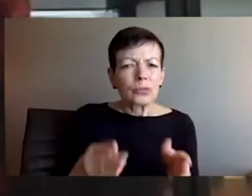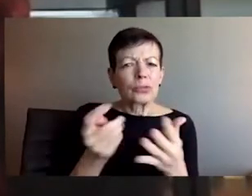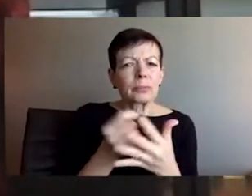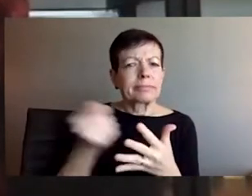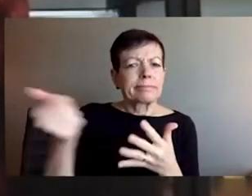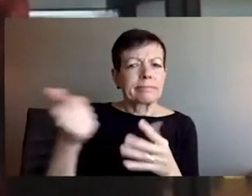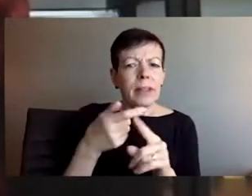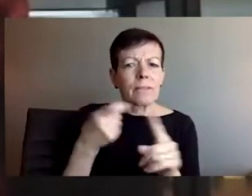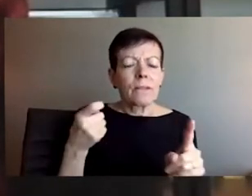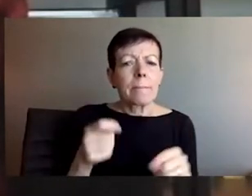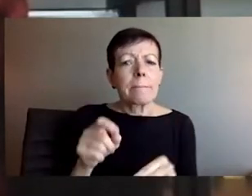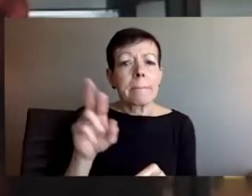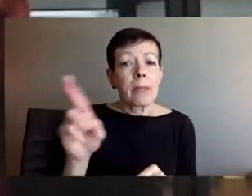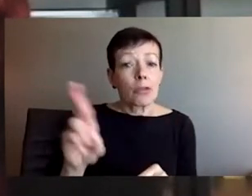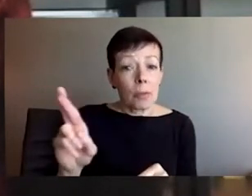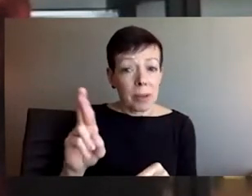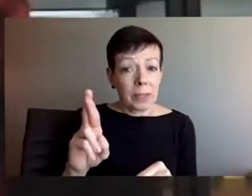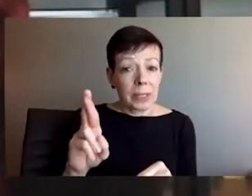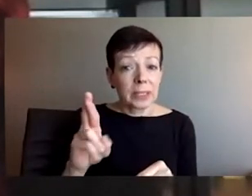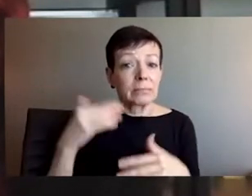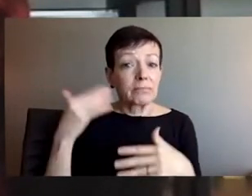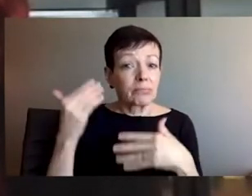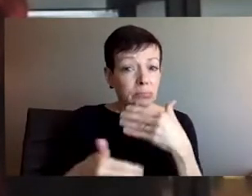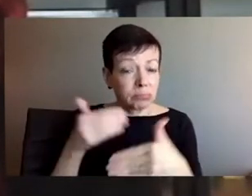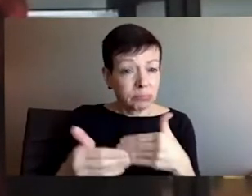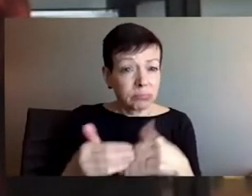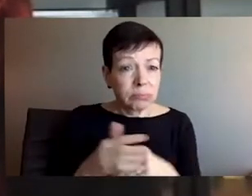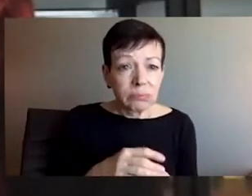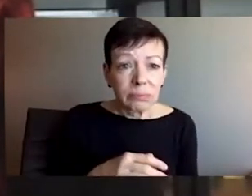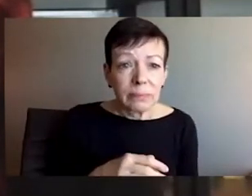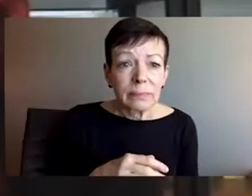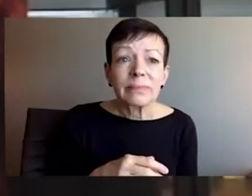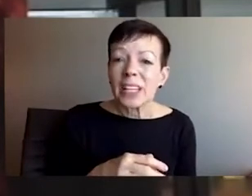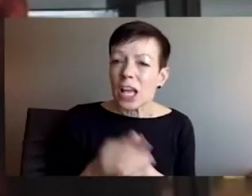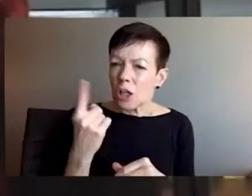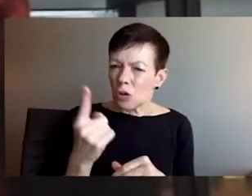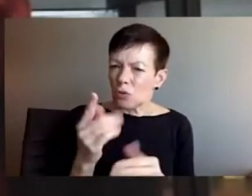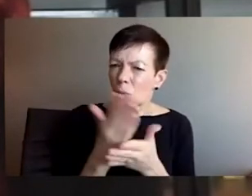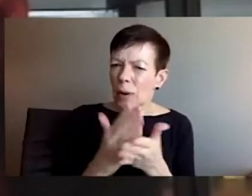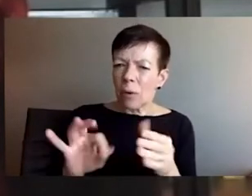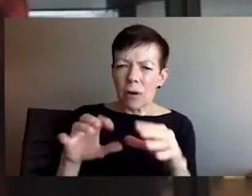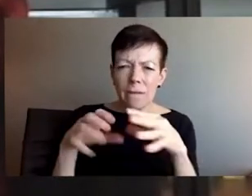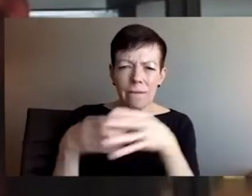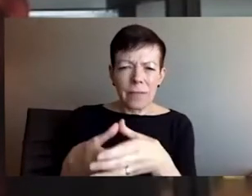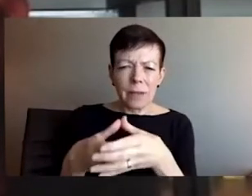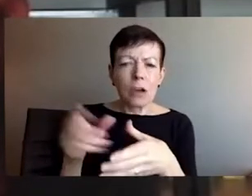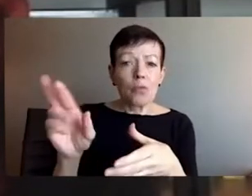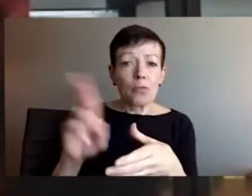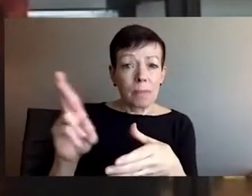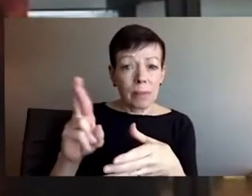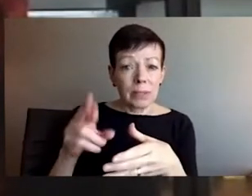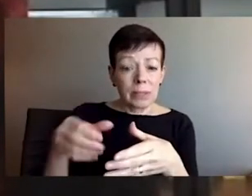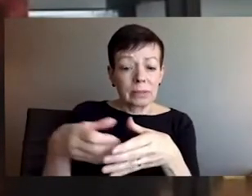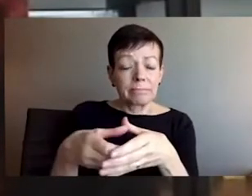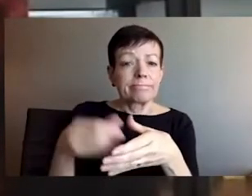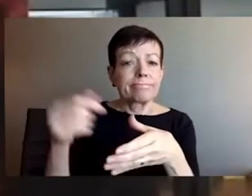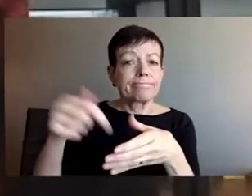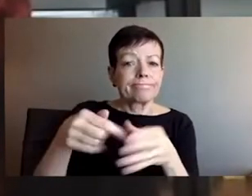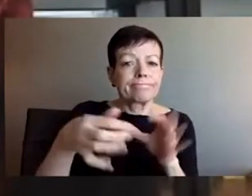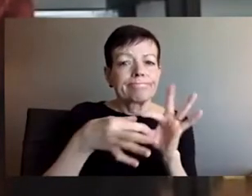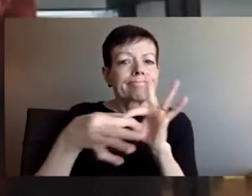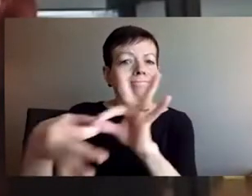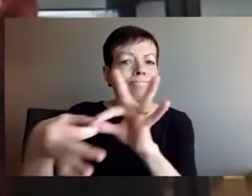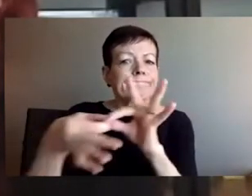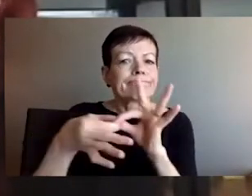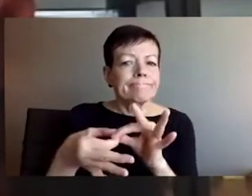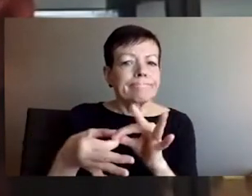this and many other examples we could point to, including, uh, the removal of support for Ukraine. Trump's request from the, um, Republican